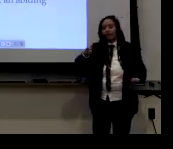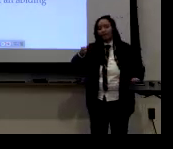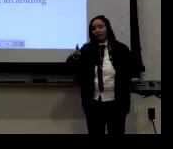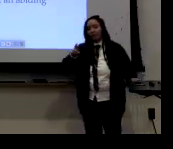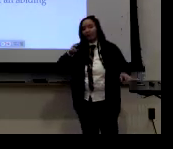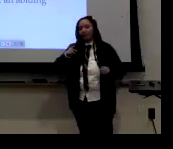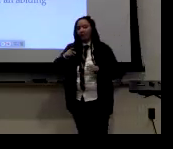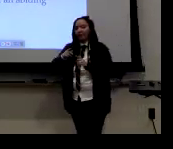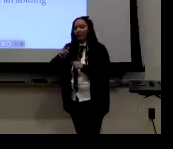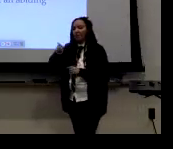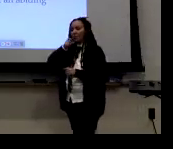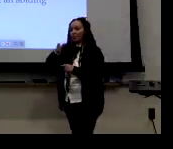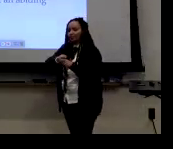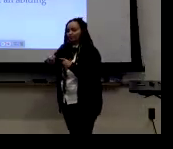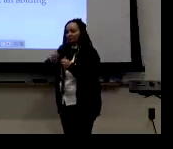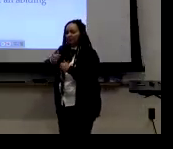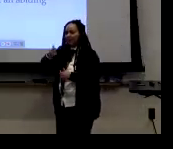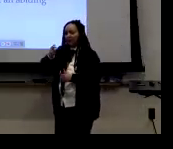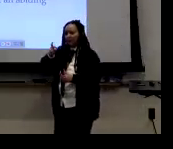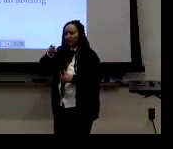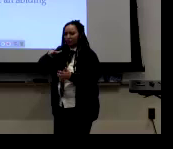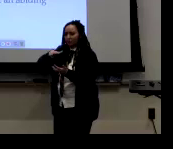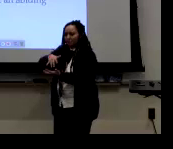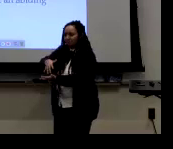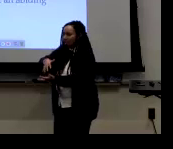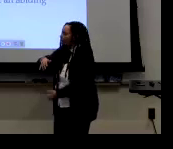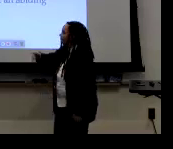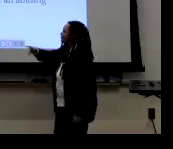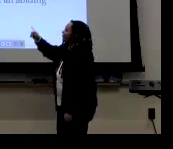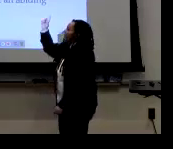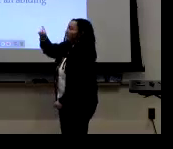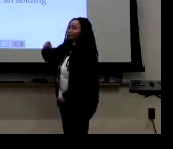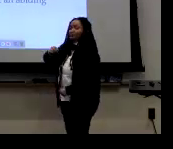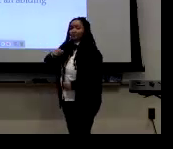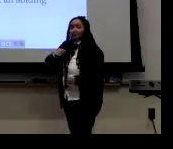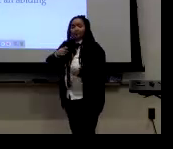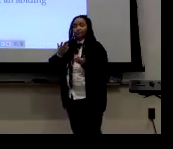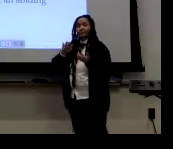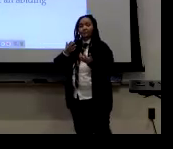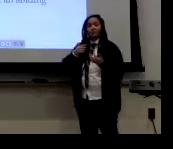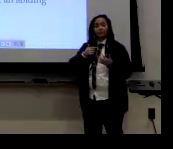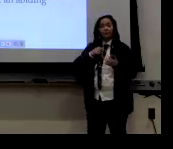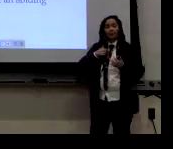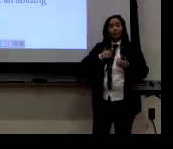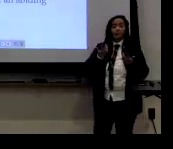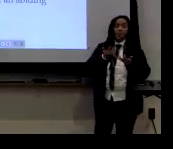And this is from Judith Butler, who specialized in gender studies.